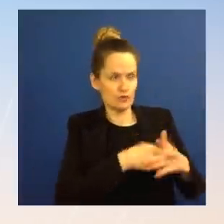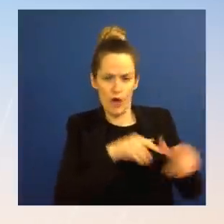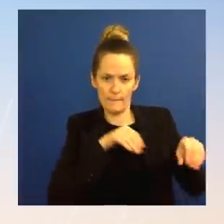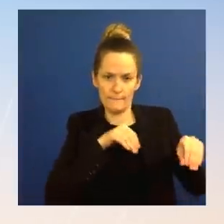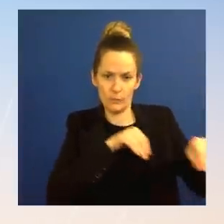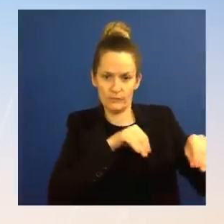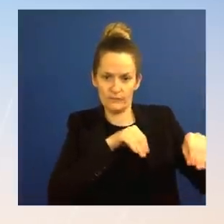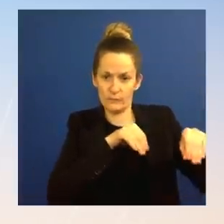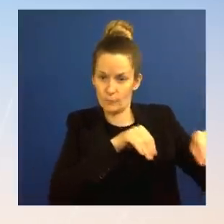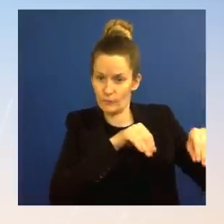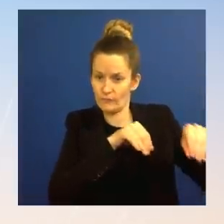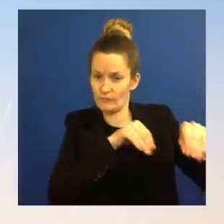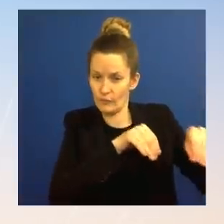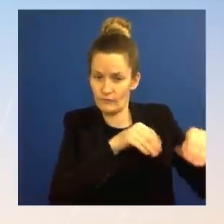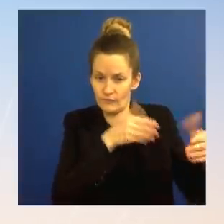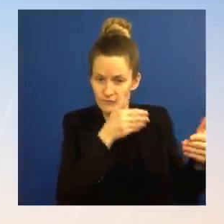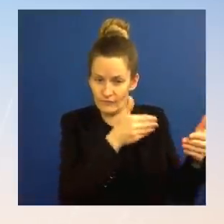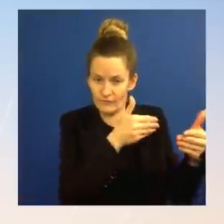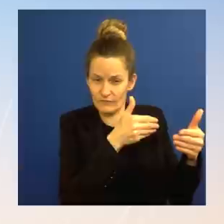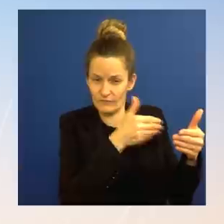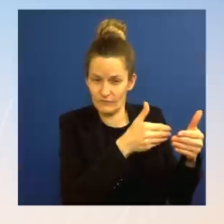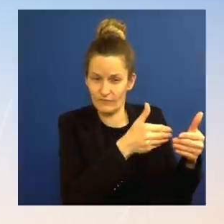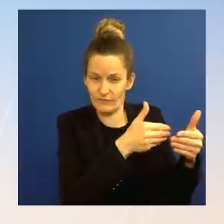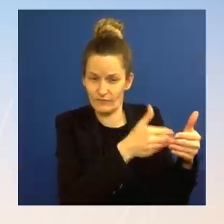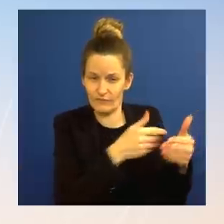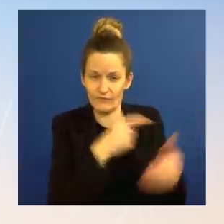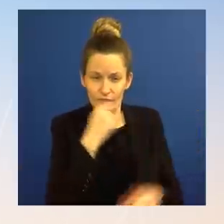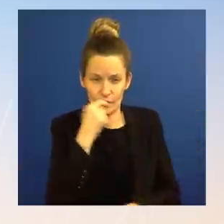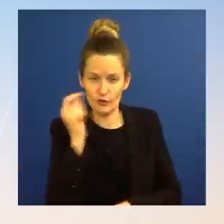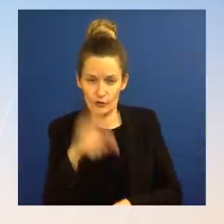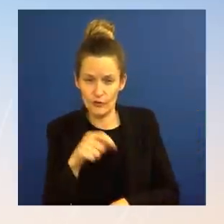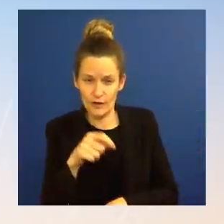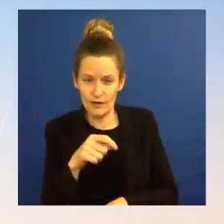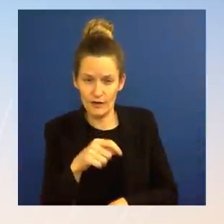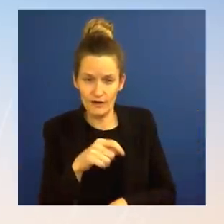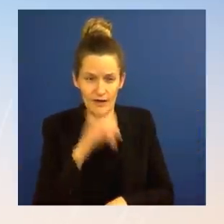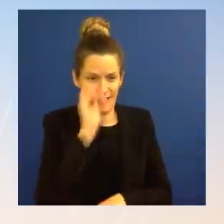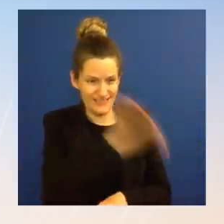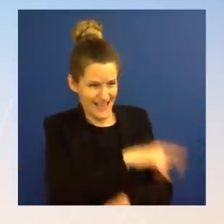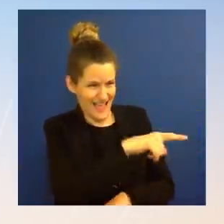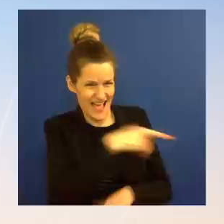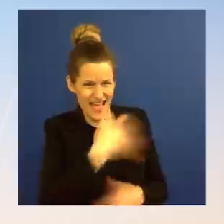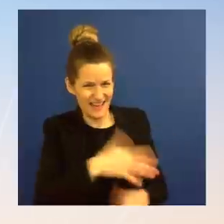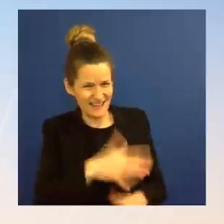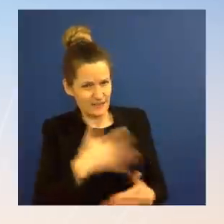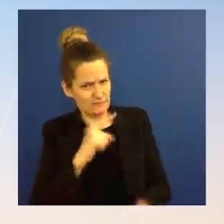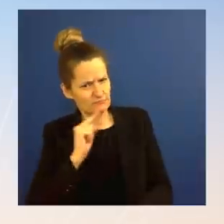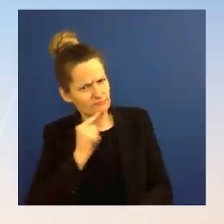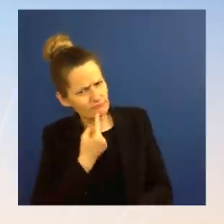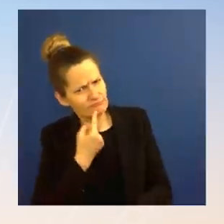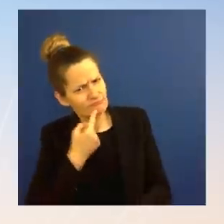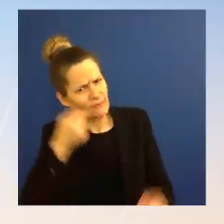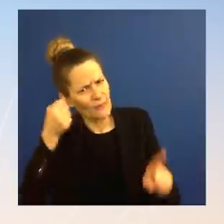volatility are a result of his aggression. Don't, you know, take my word for that. There have been a number of assessments. Back in January, Federal Chair,